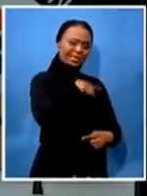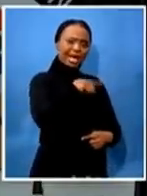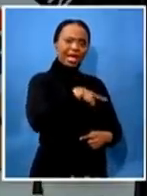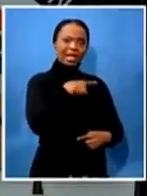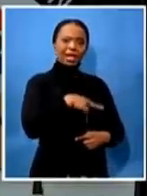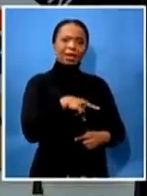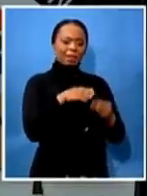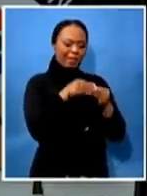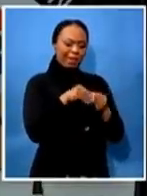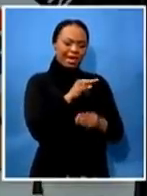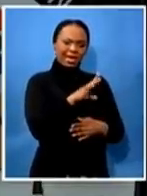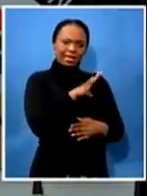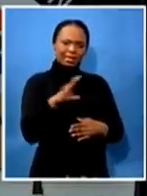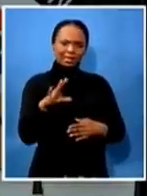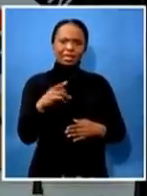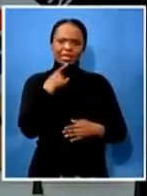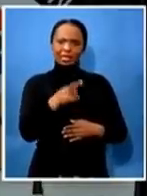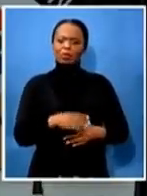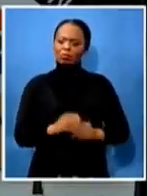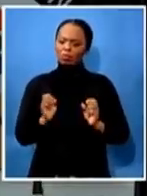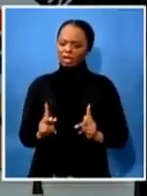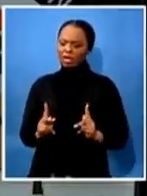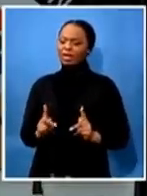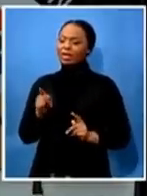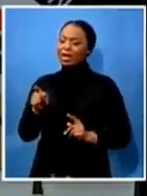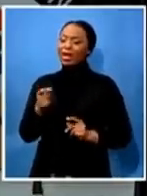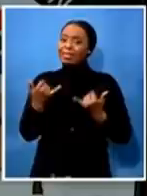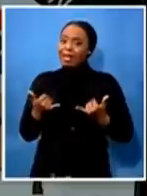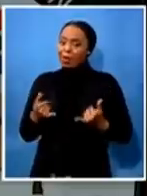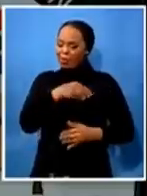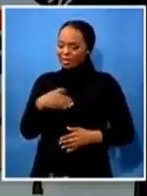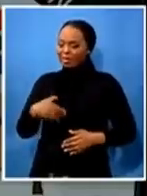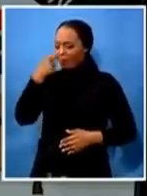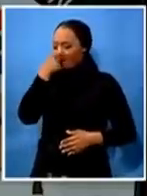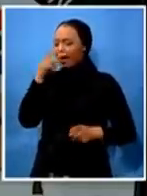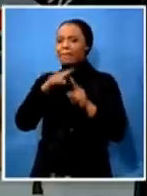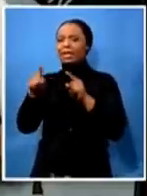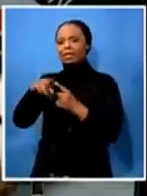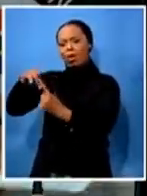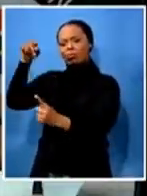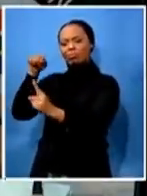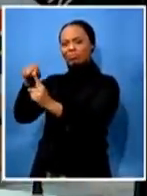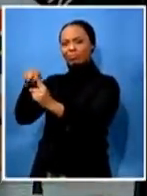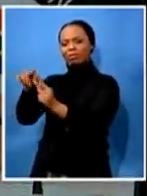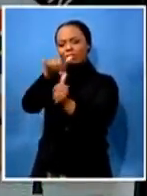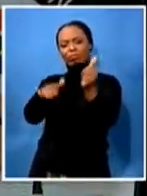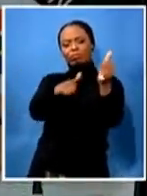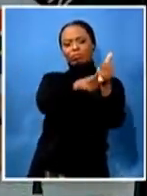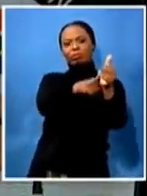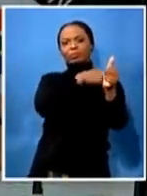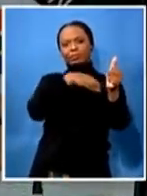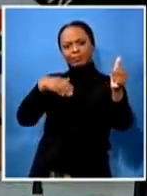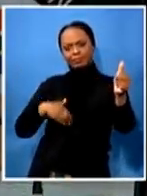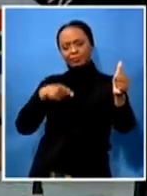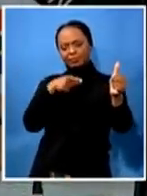comrade sir ramaphosa to be the deputy president against former treasurer general of the african national congress who by the